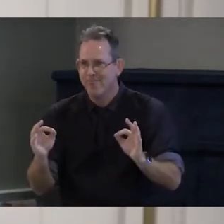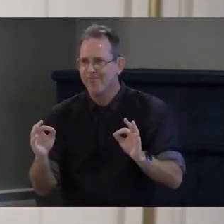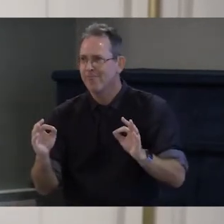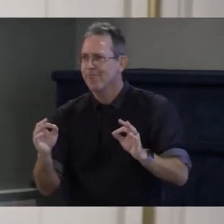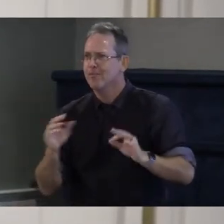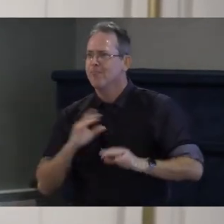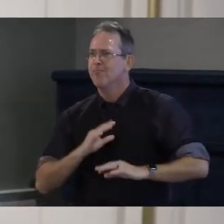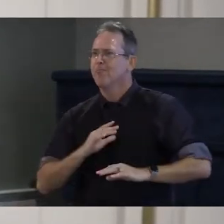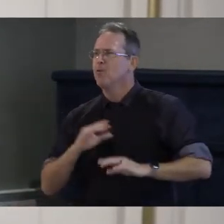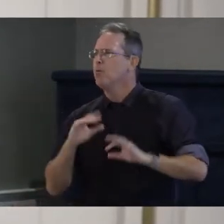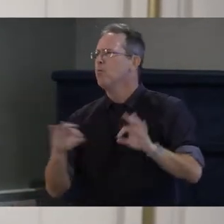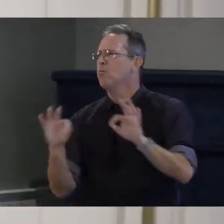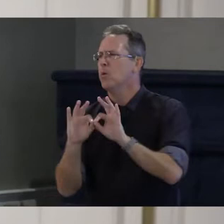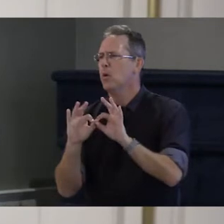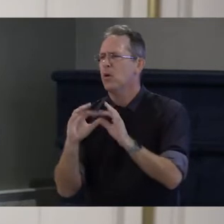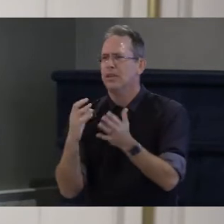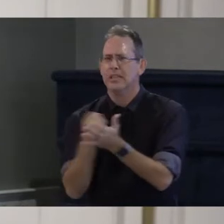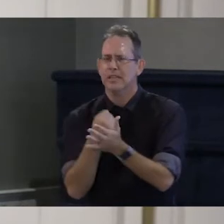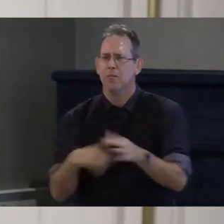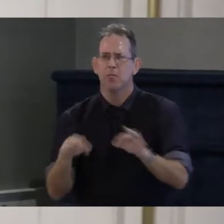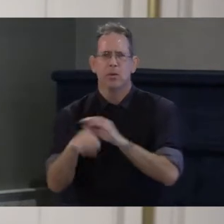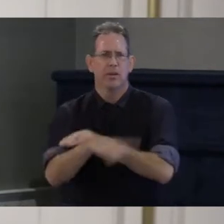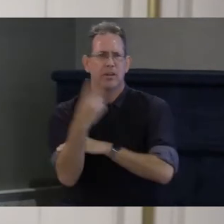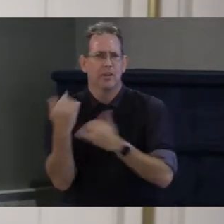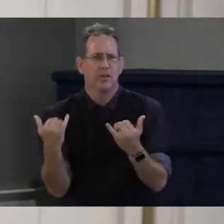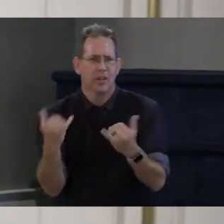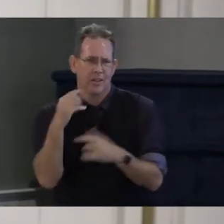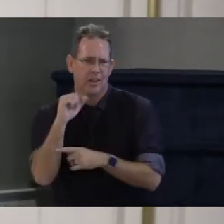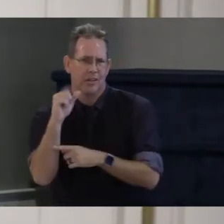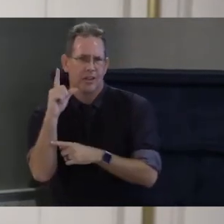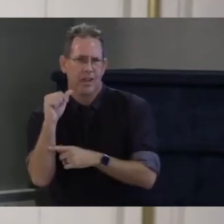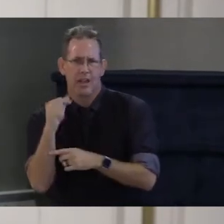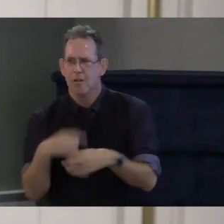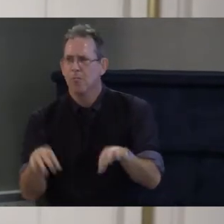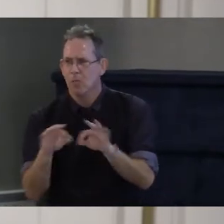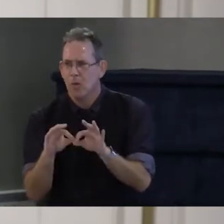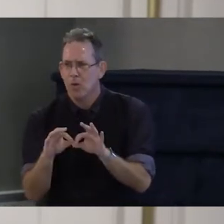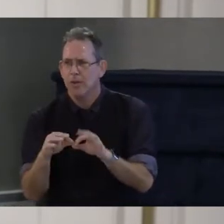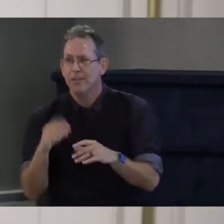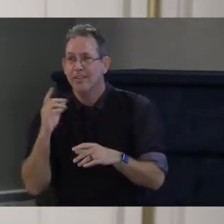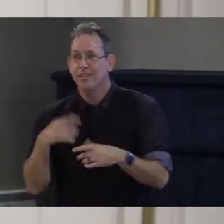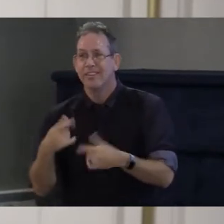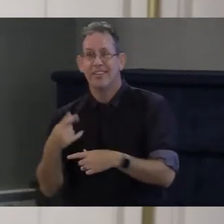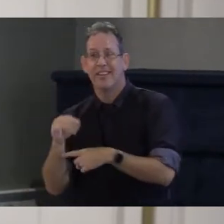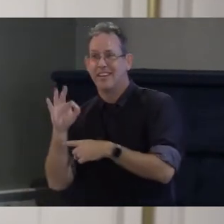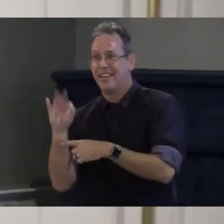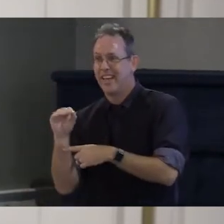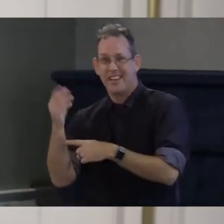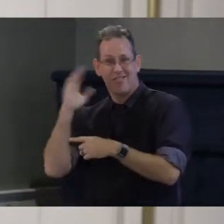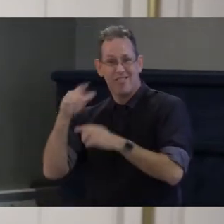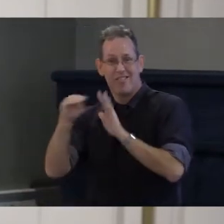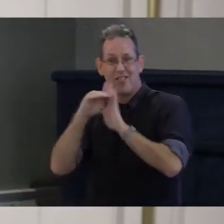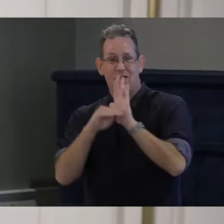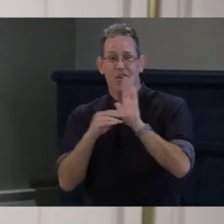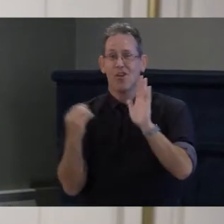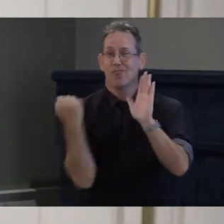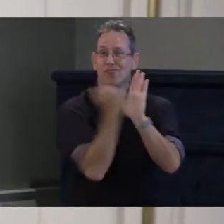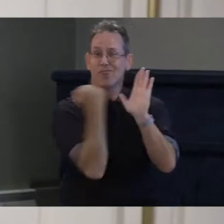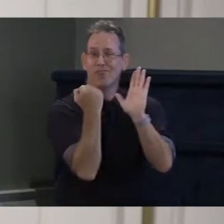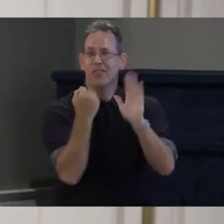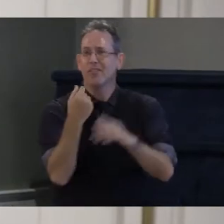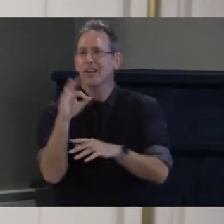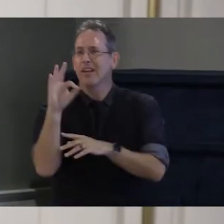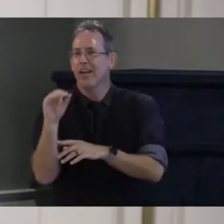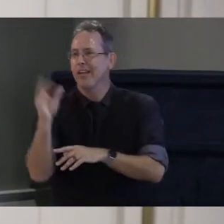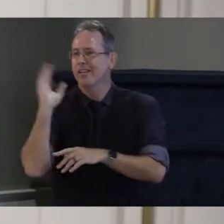on this day in 1990 the Americans with Disabilities Act was signed so we thought we'd let's do it all we'll have a congressional forum